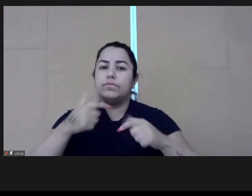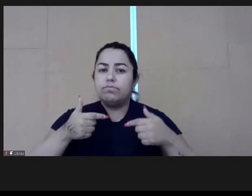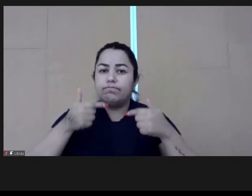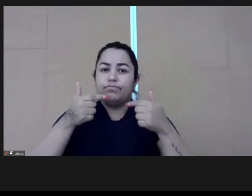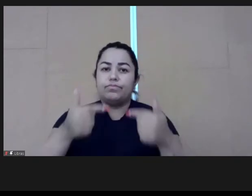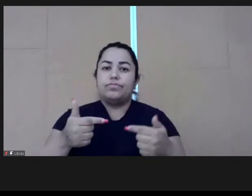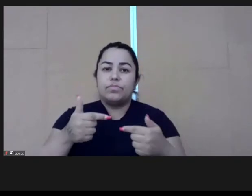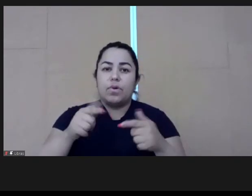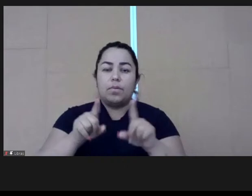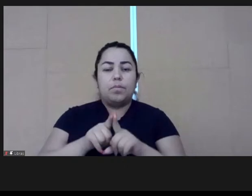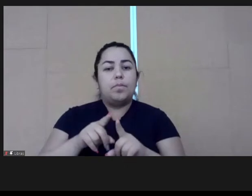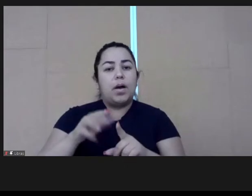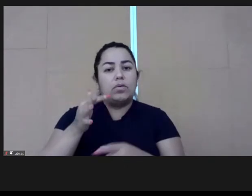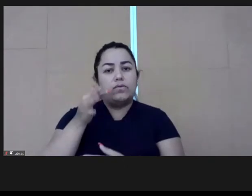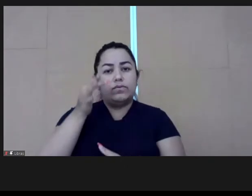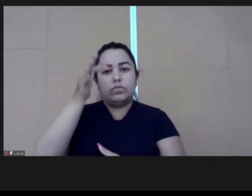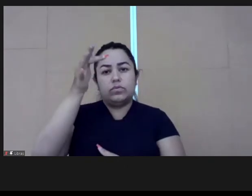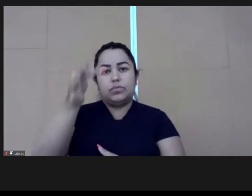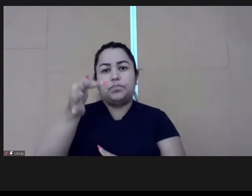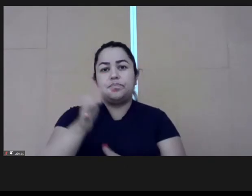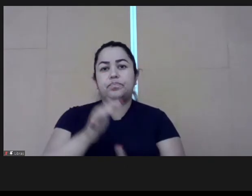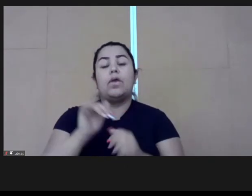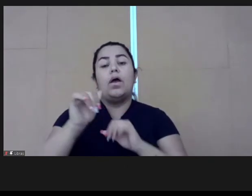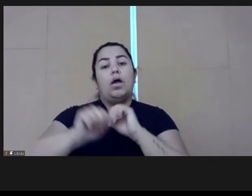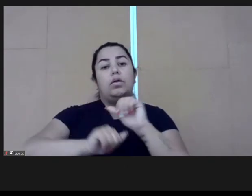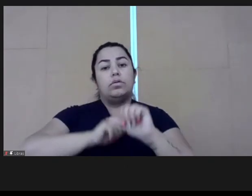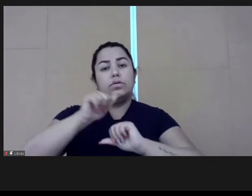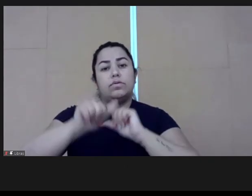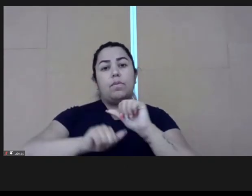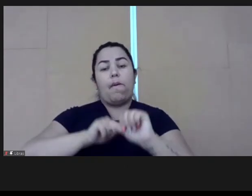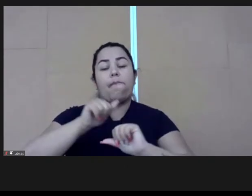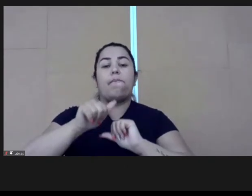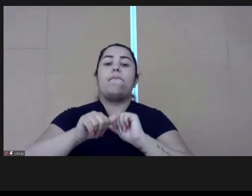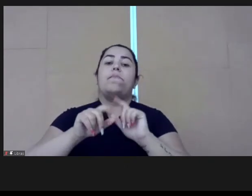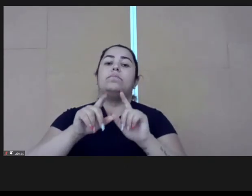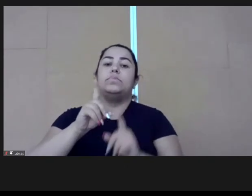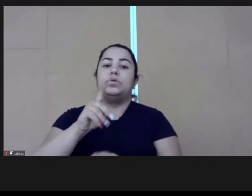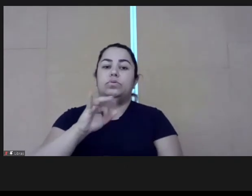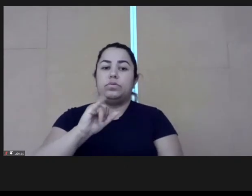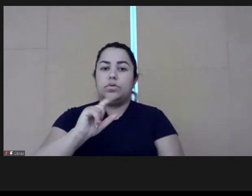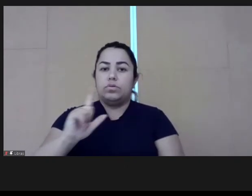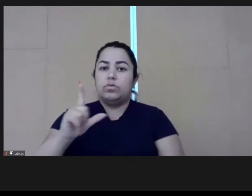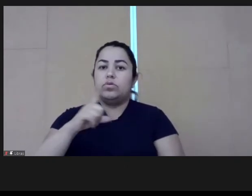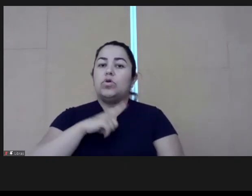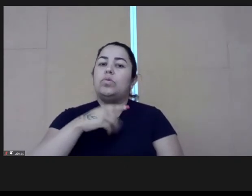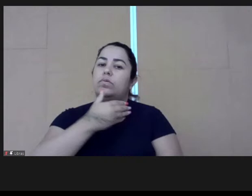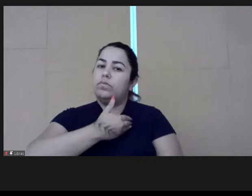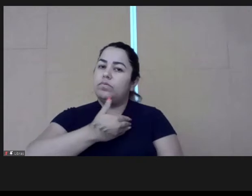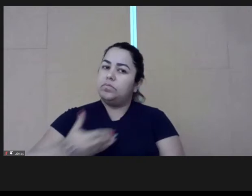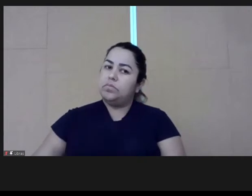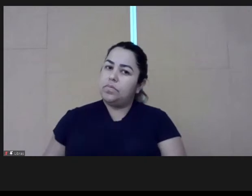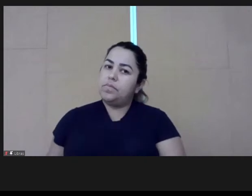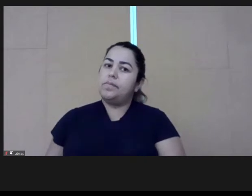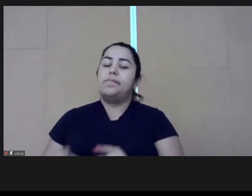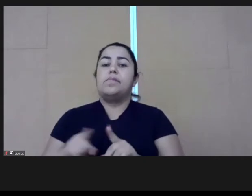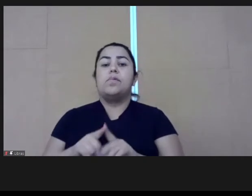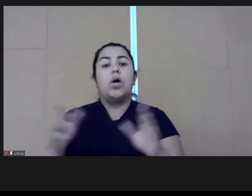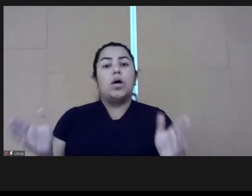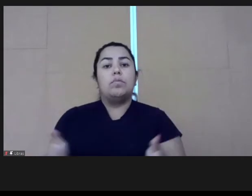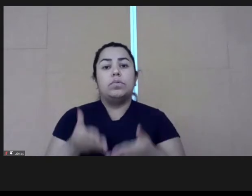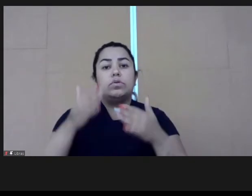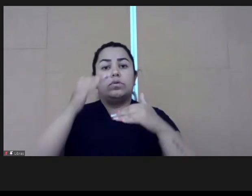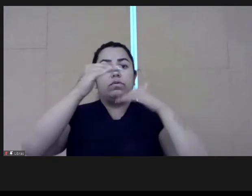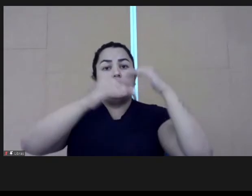these challenges for the future, digital transformation to having a modern